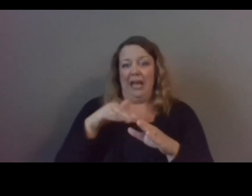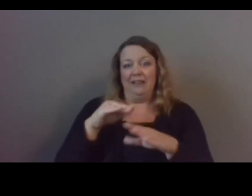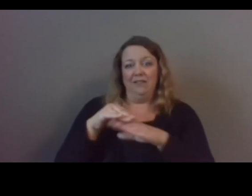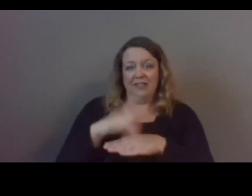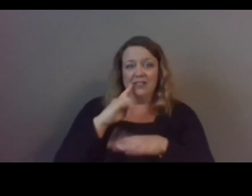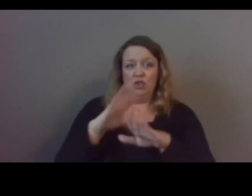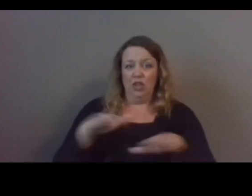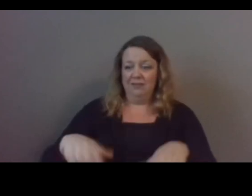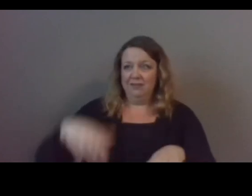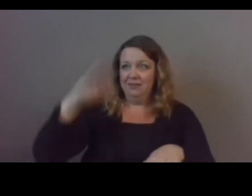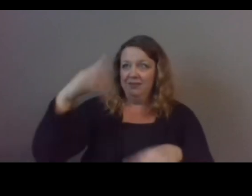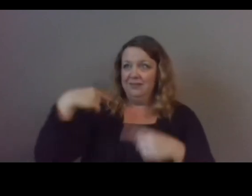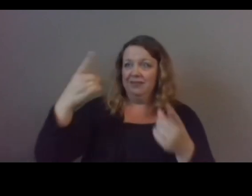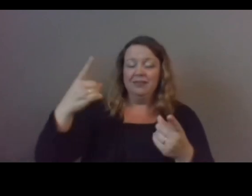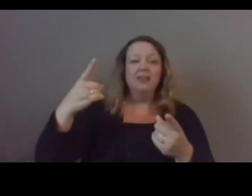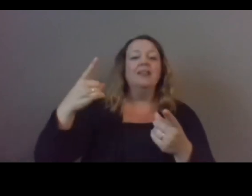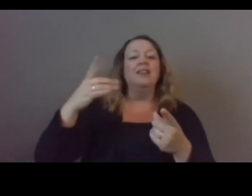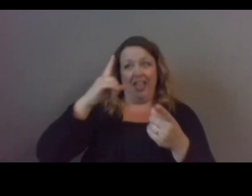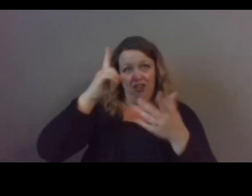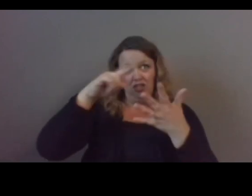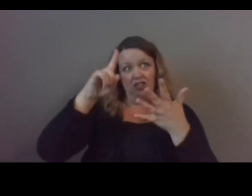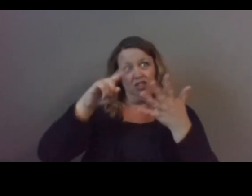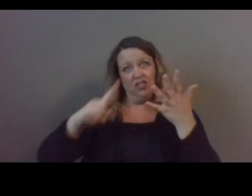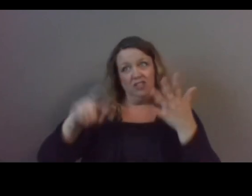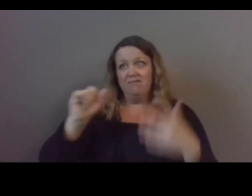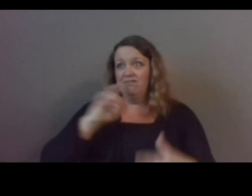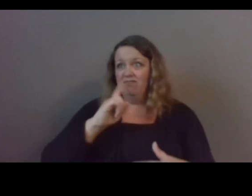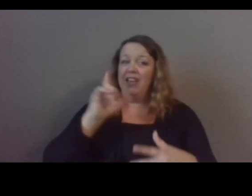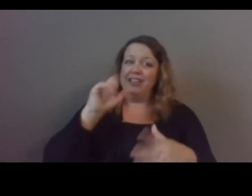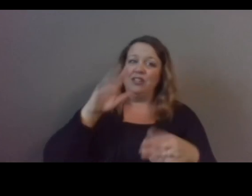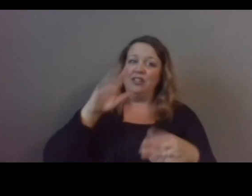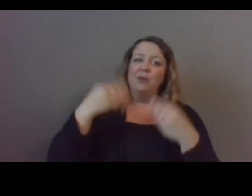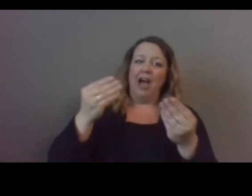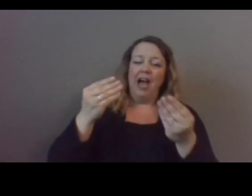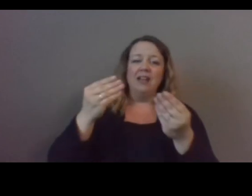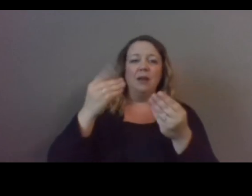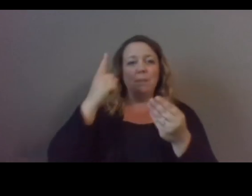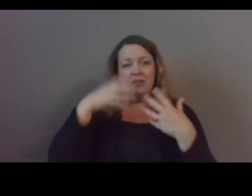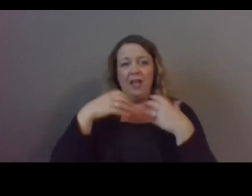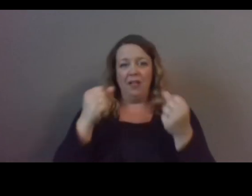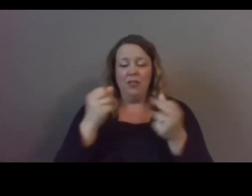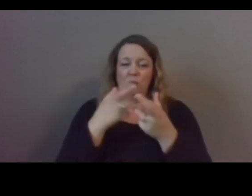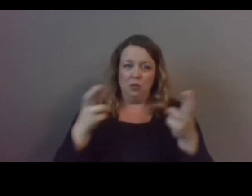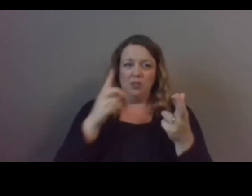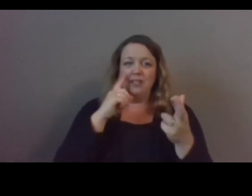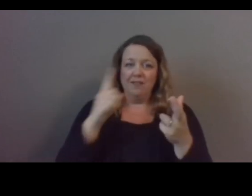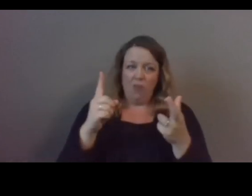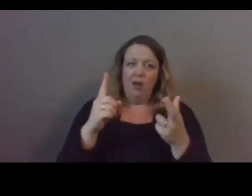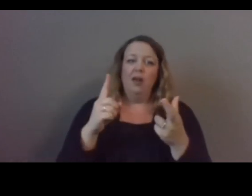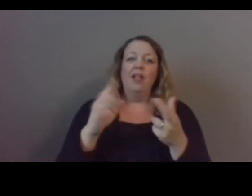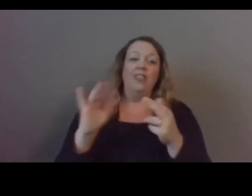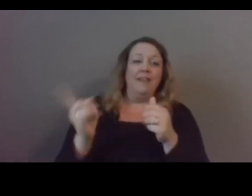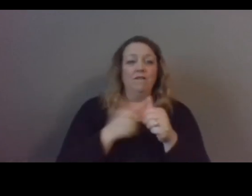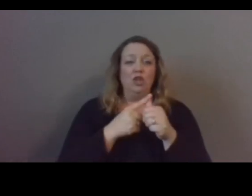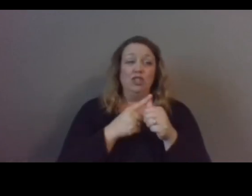them the mental health resources and supports for our tribal members the first americans if you want to